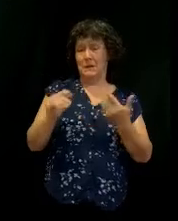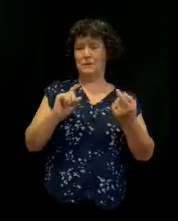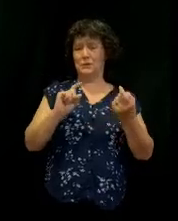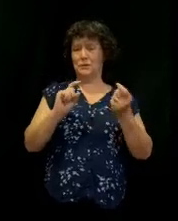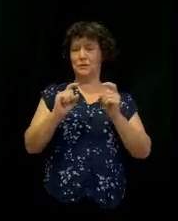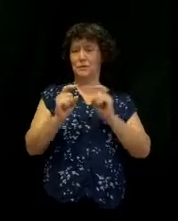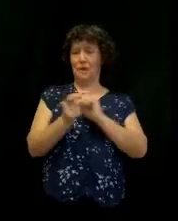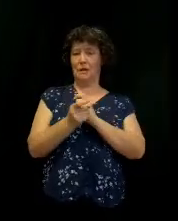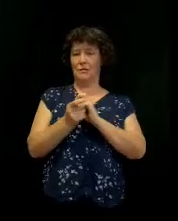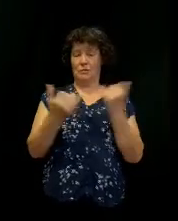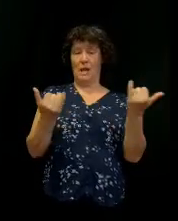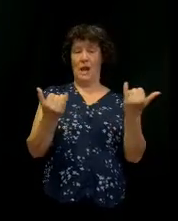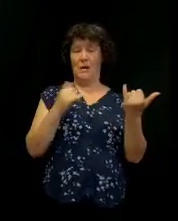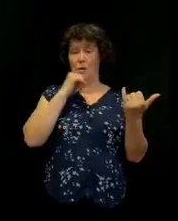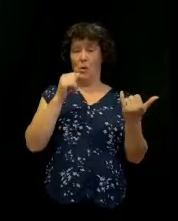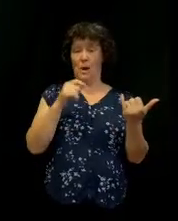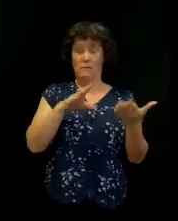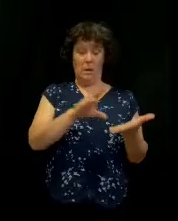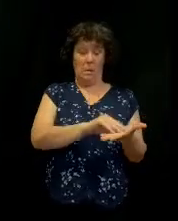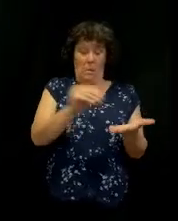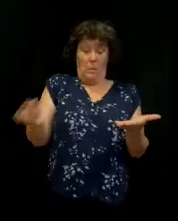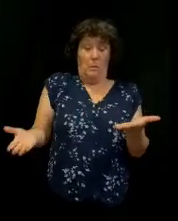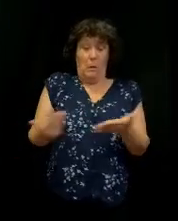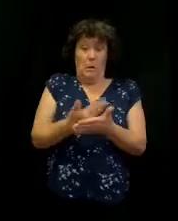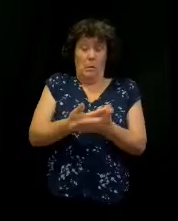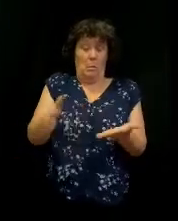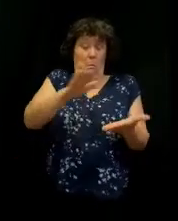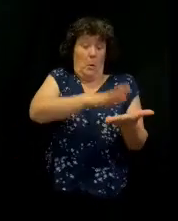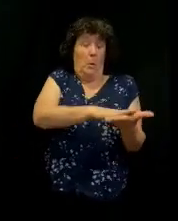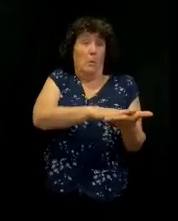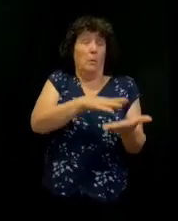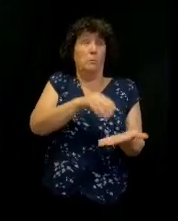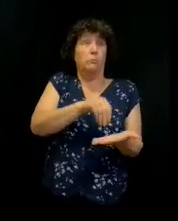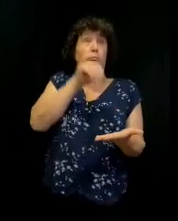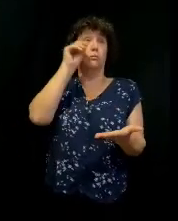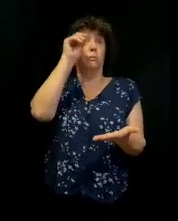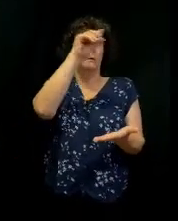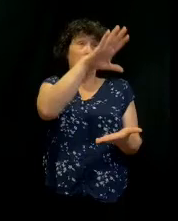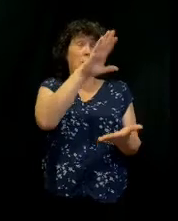along. But we've always been different.